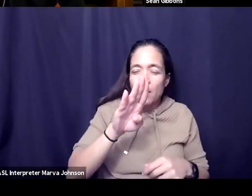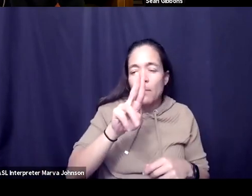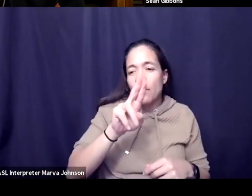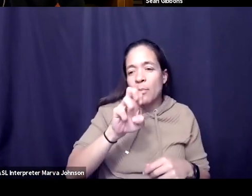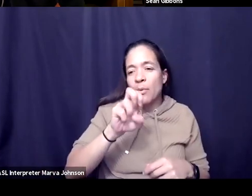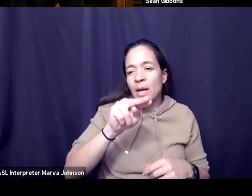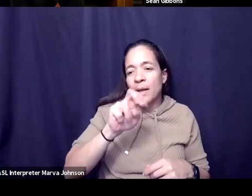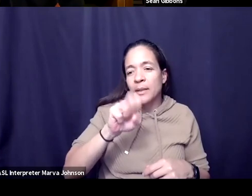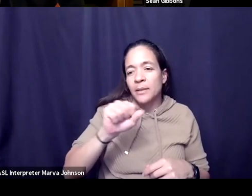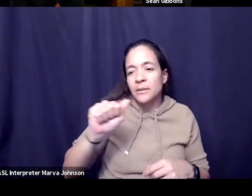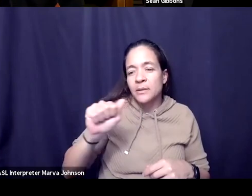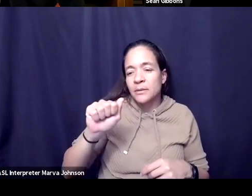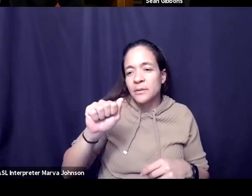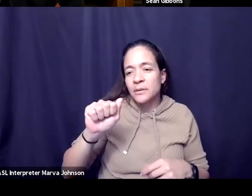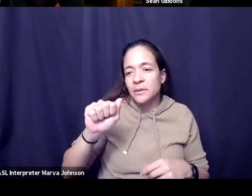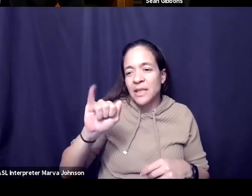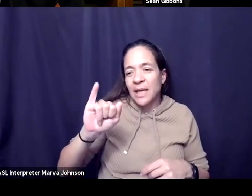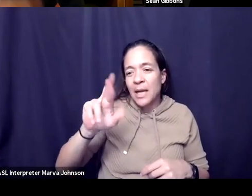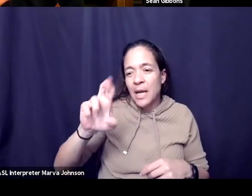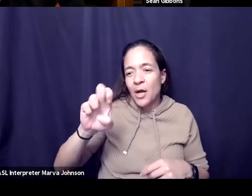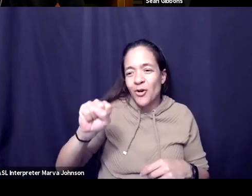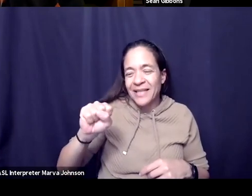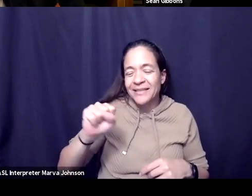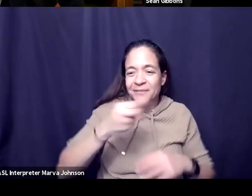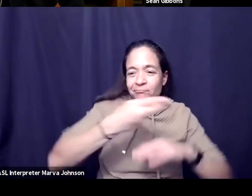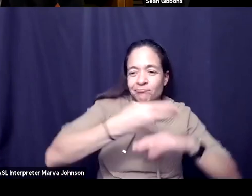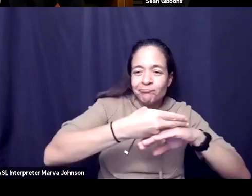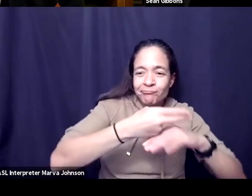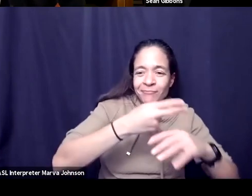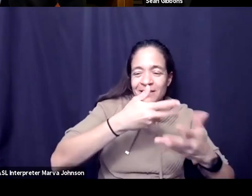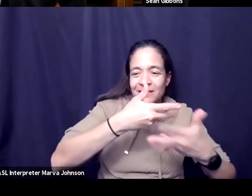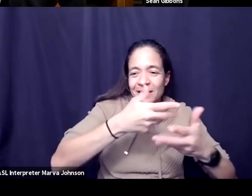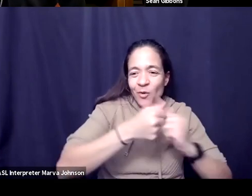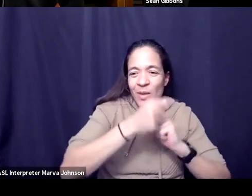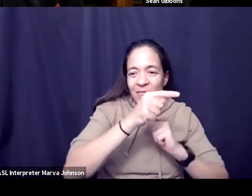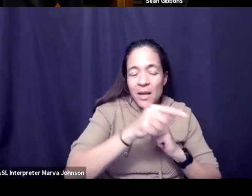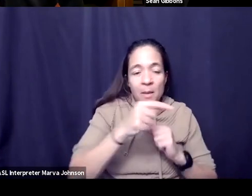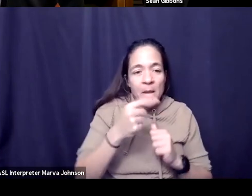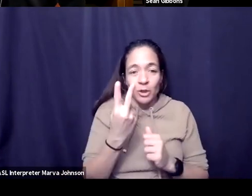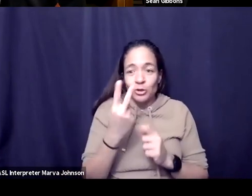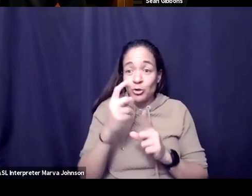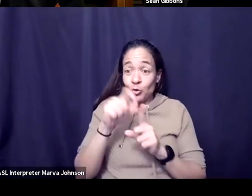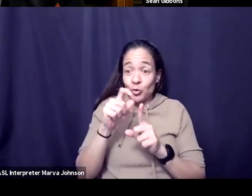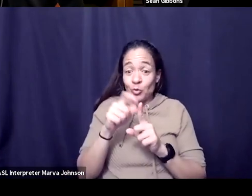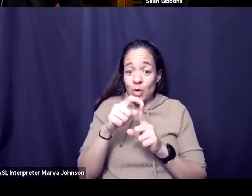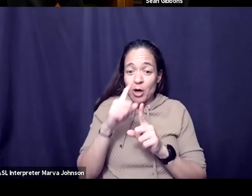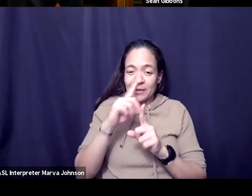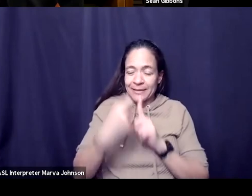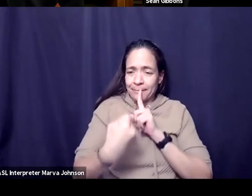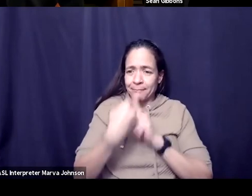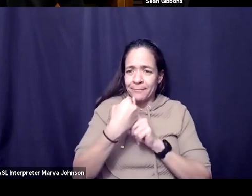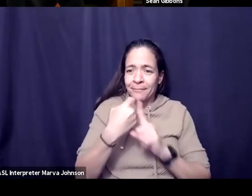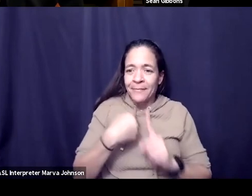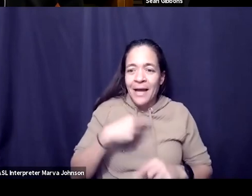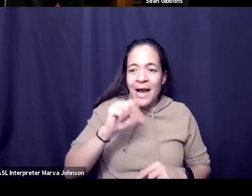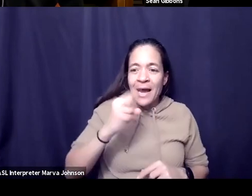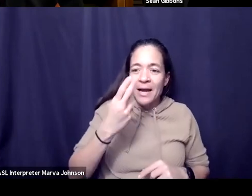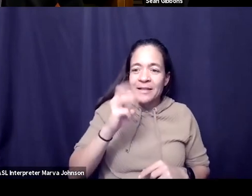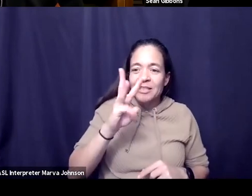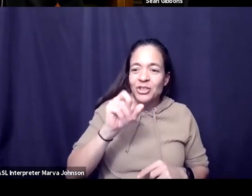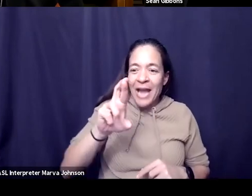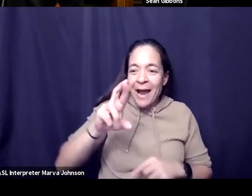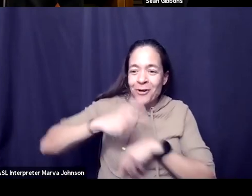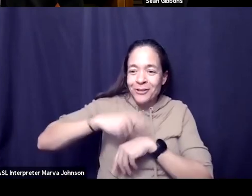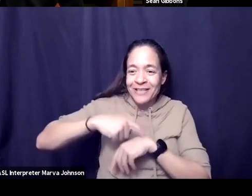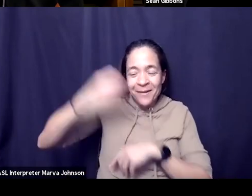two words uh shower time it's like the things i think about in the shower are sort of the